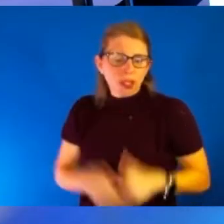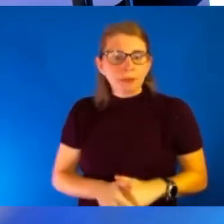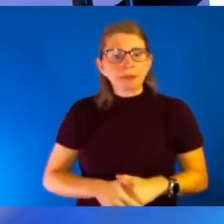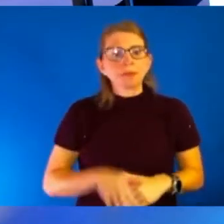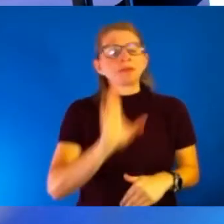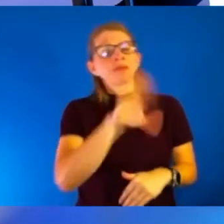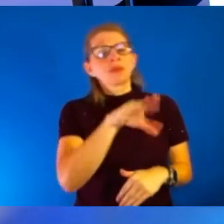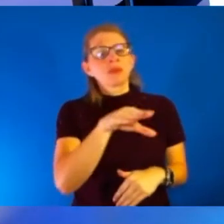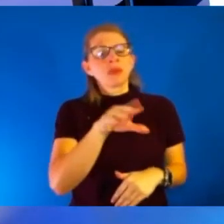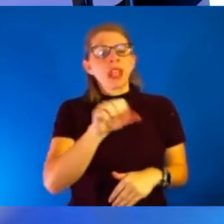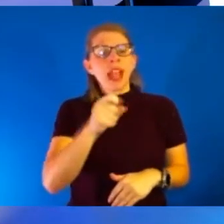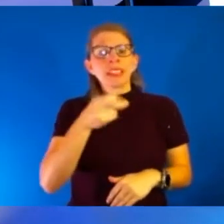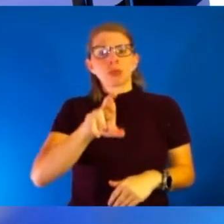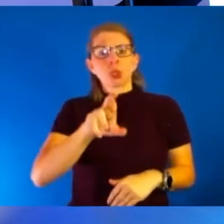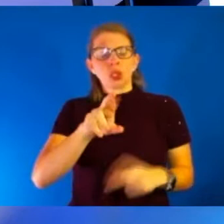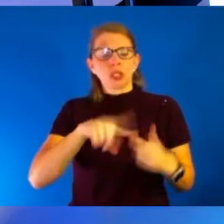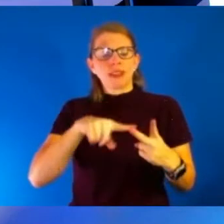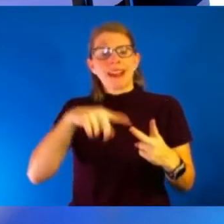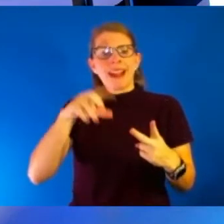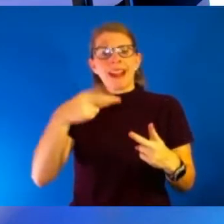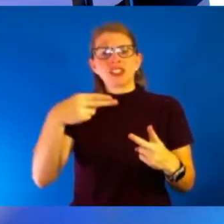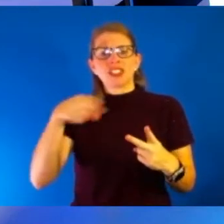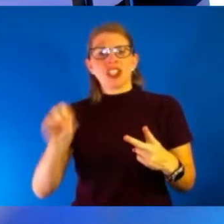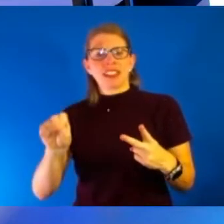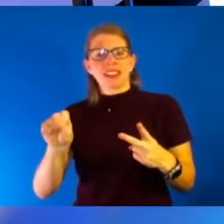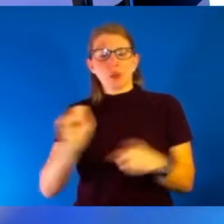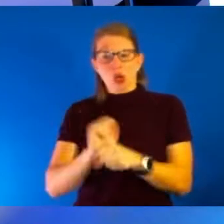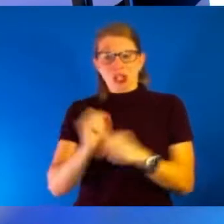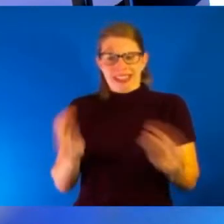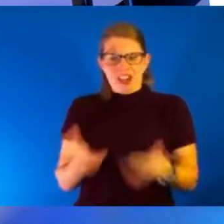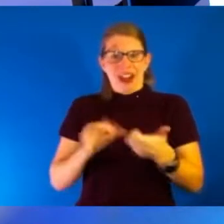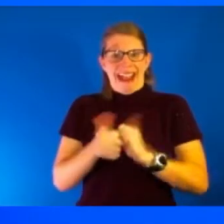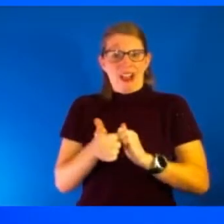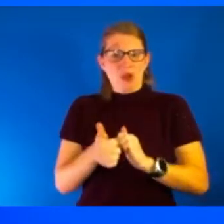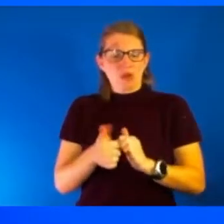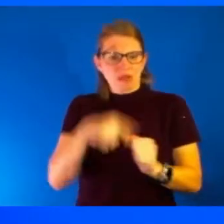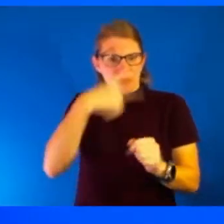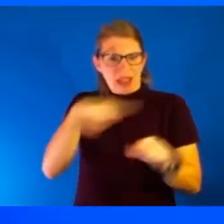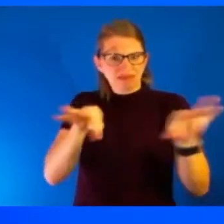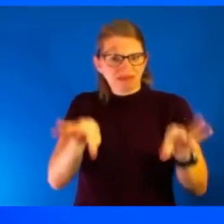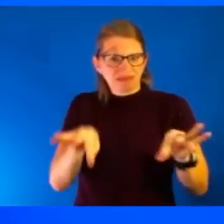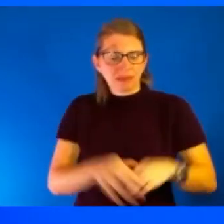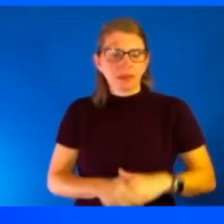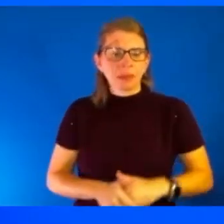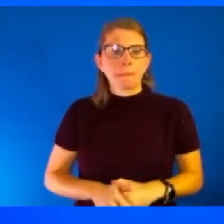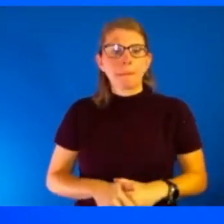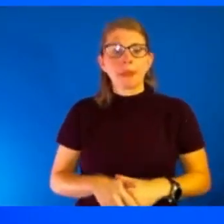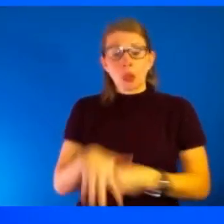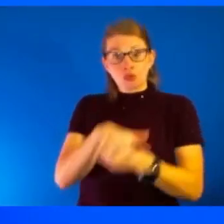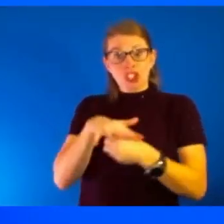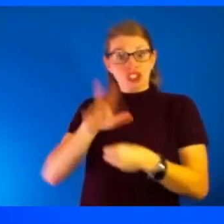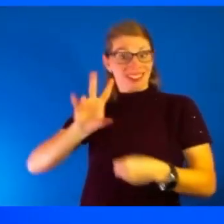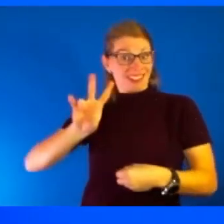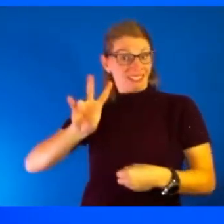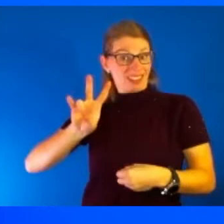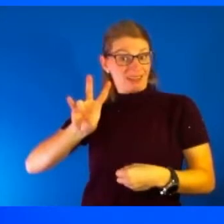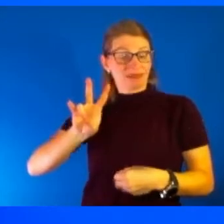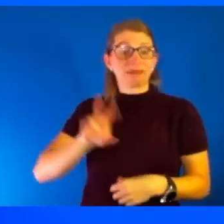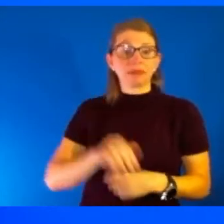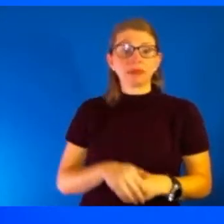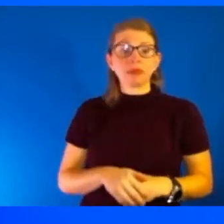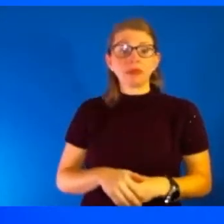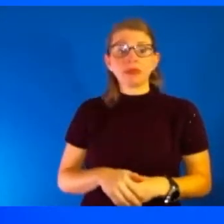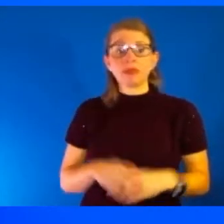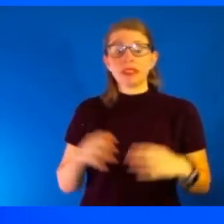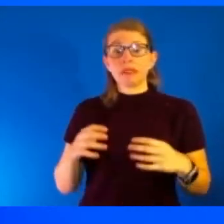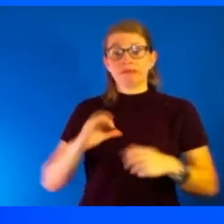HHS have worked in our region of the country. What's what's happened here? Well, you know, region seven, which is what which is where we are today,